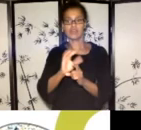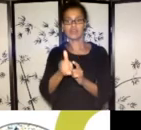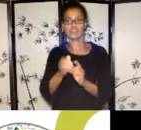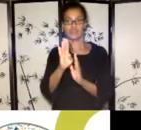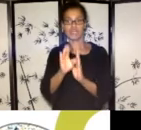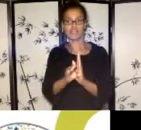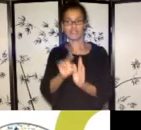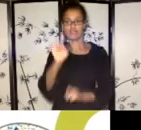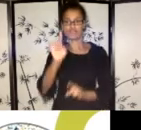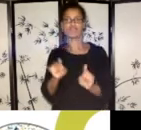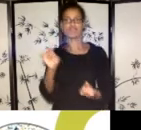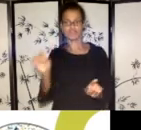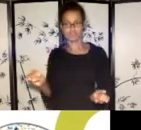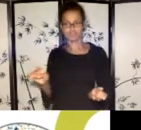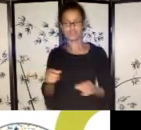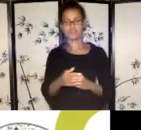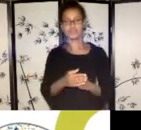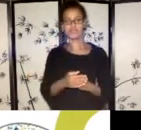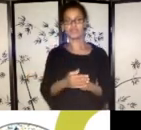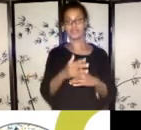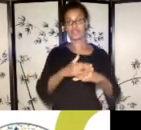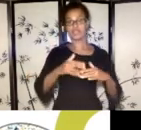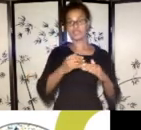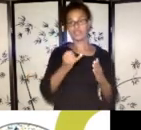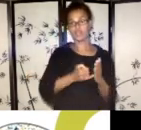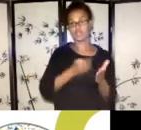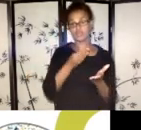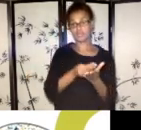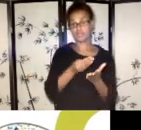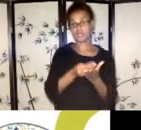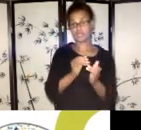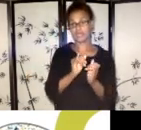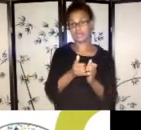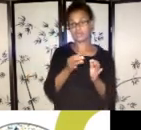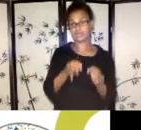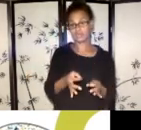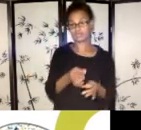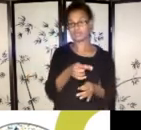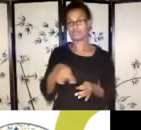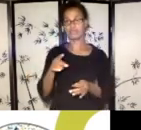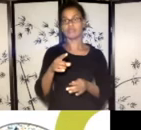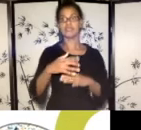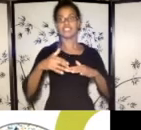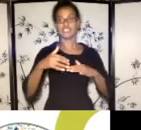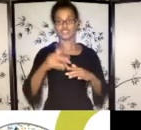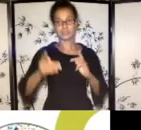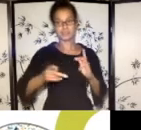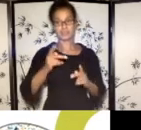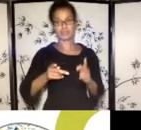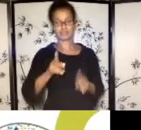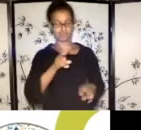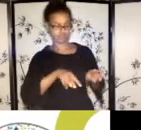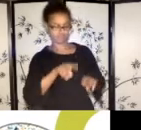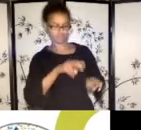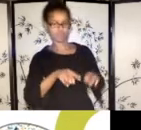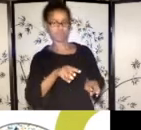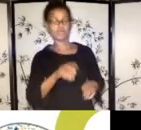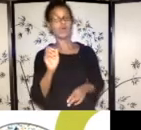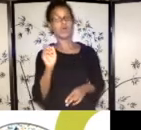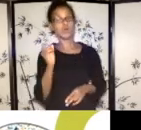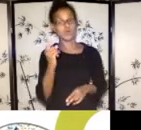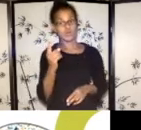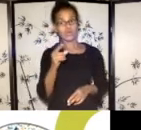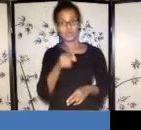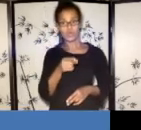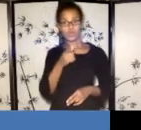Indigenous arts grants are decided by assessors who are Indigenous and who are based in Ontario. So just to remind